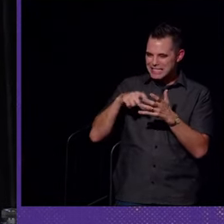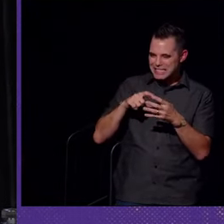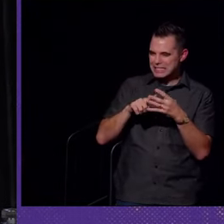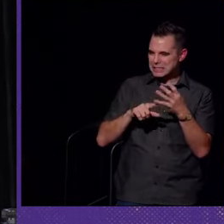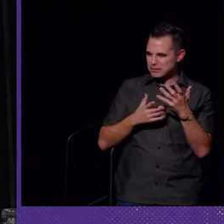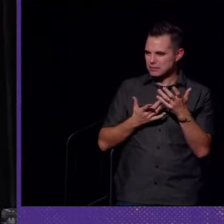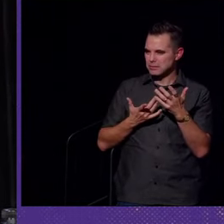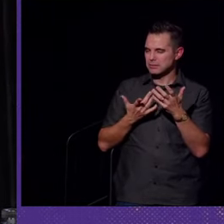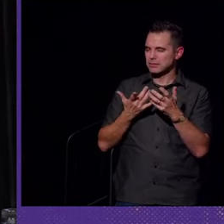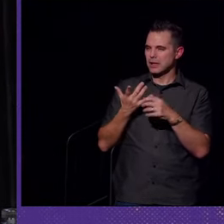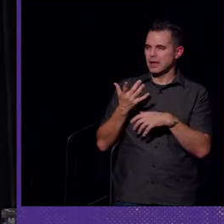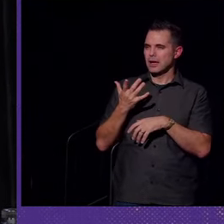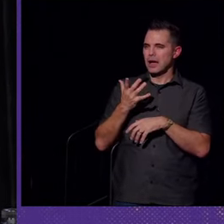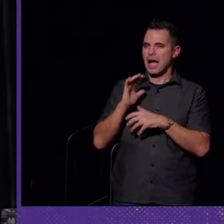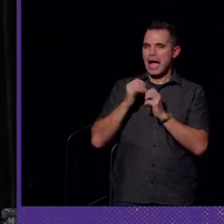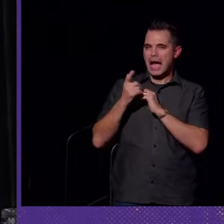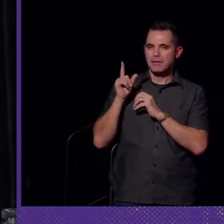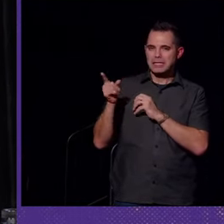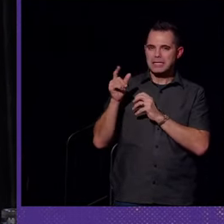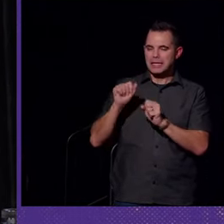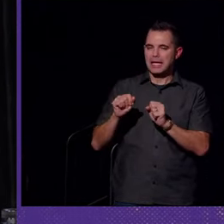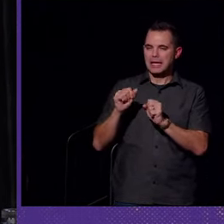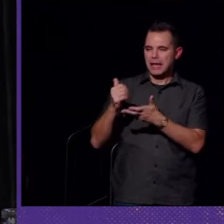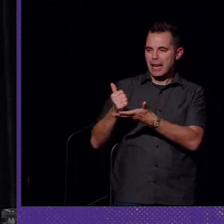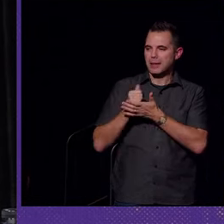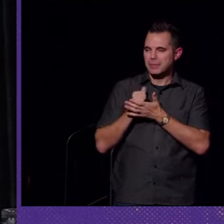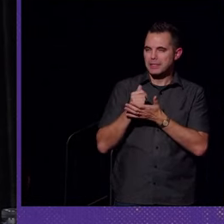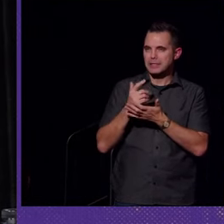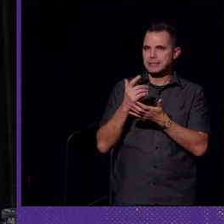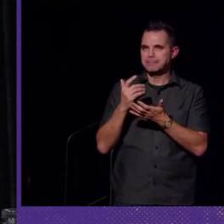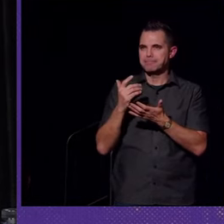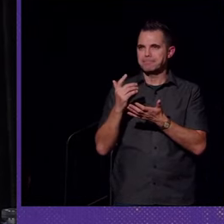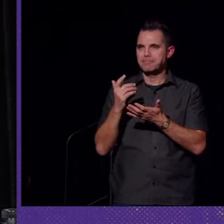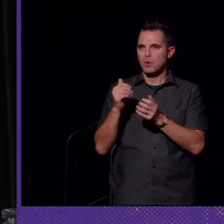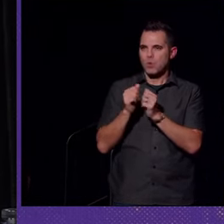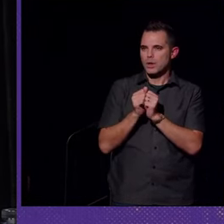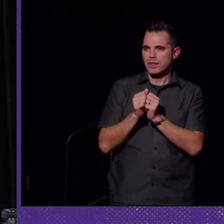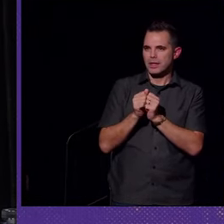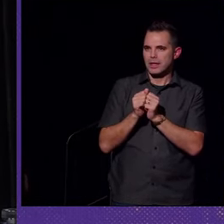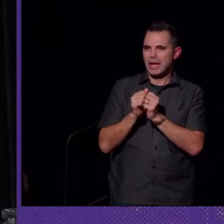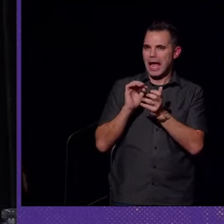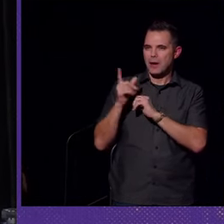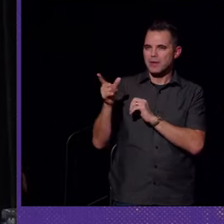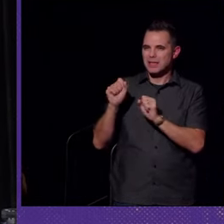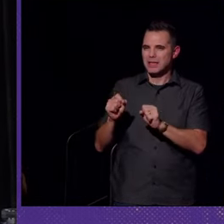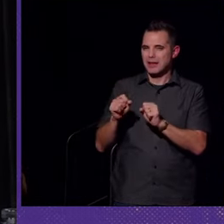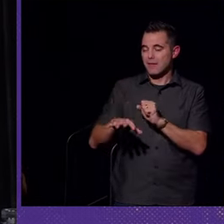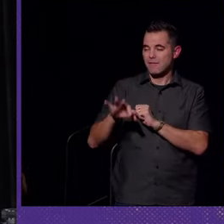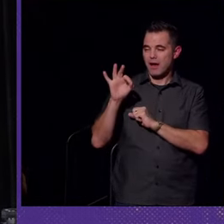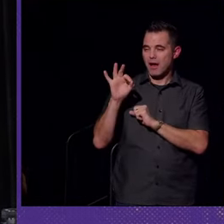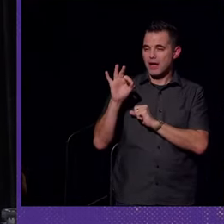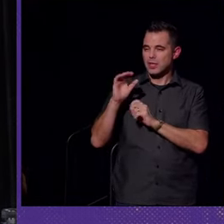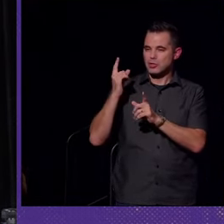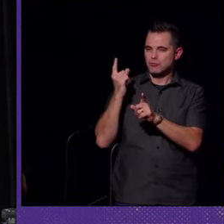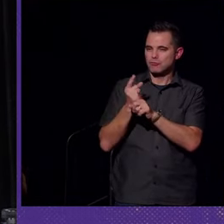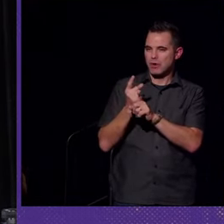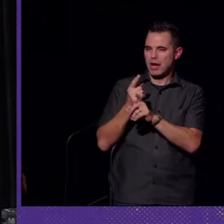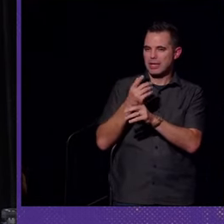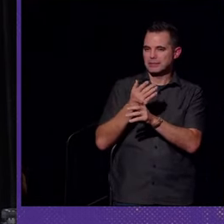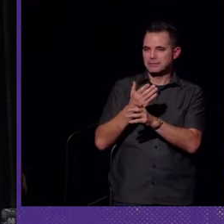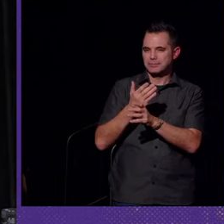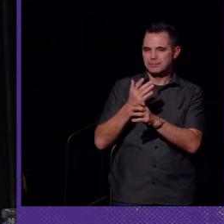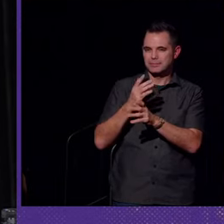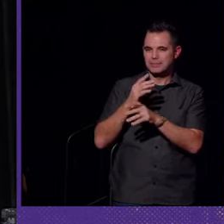are and how he can help me, how he can find the right piece of